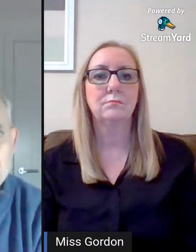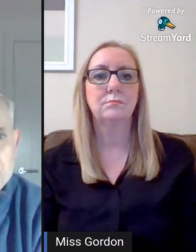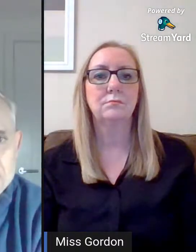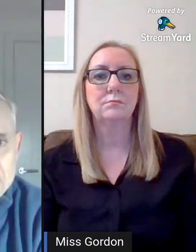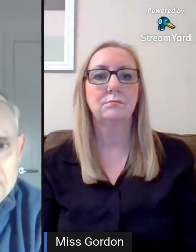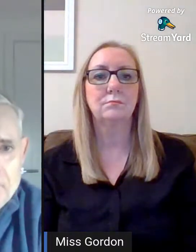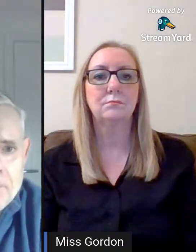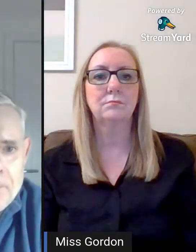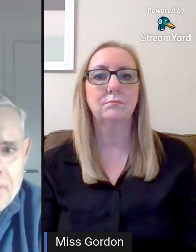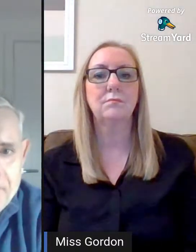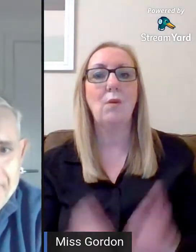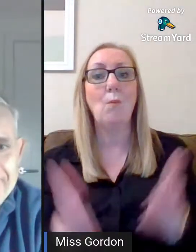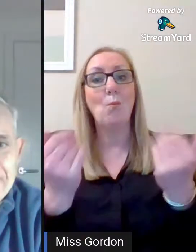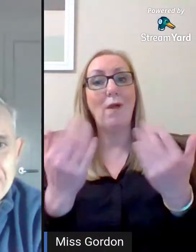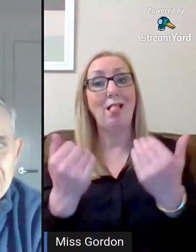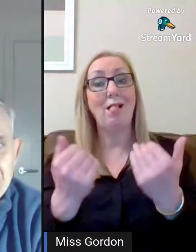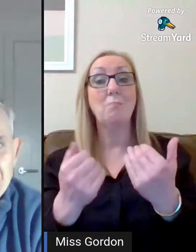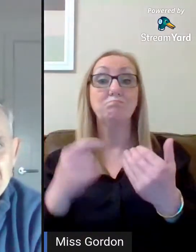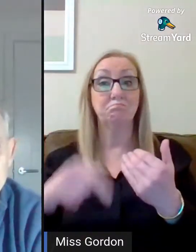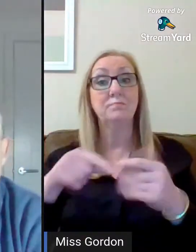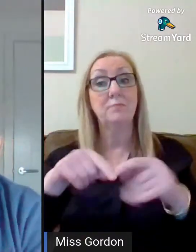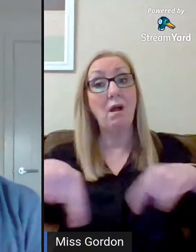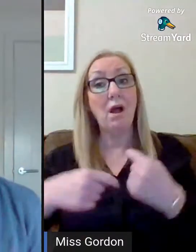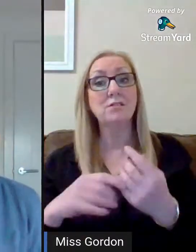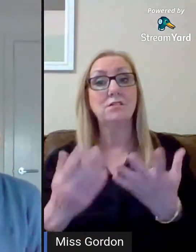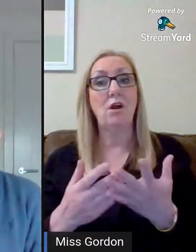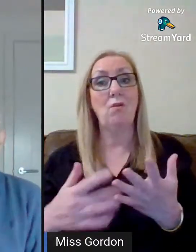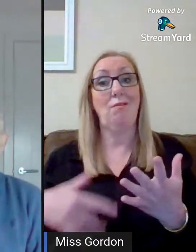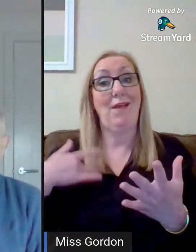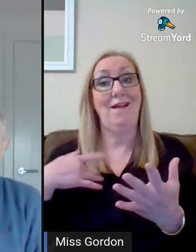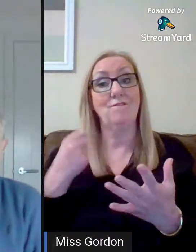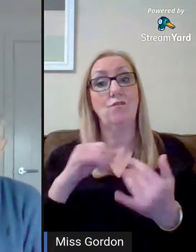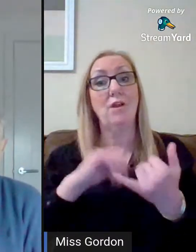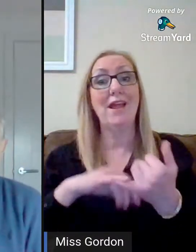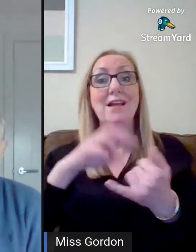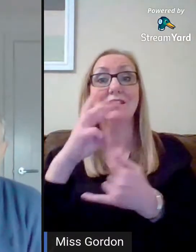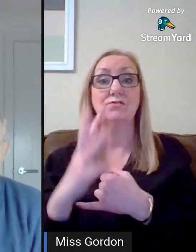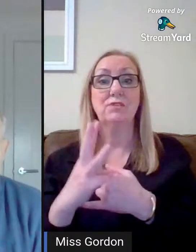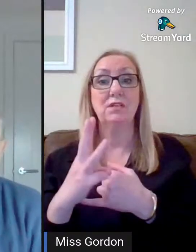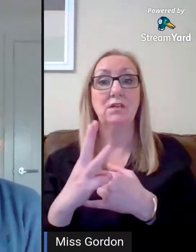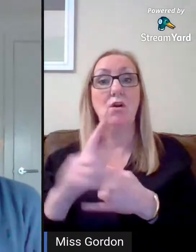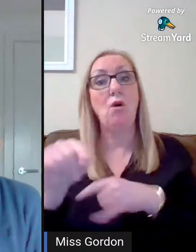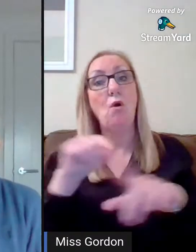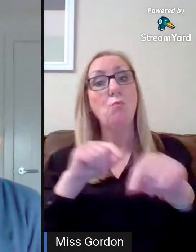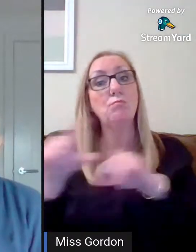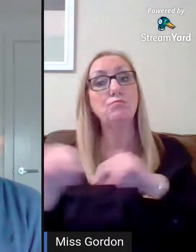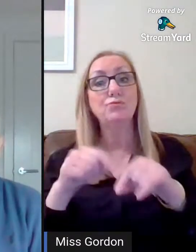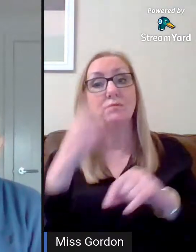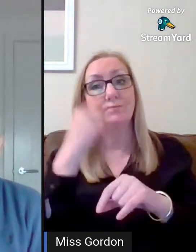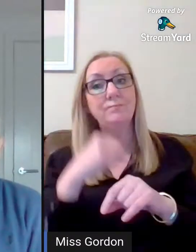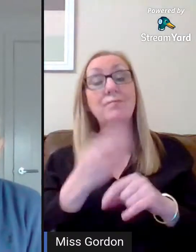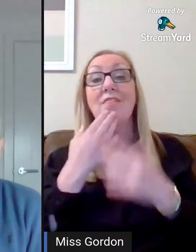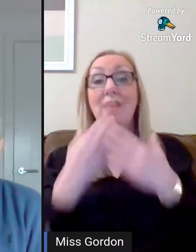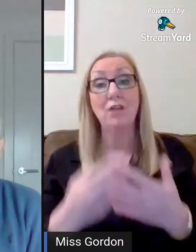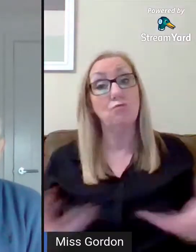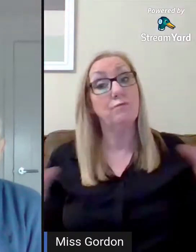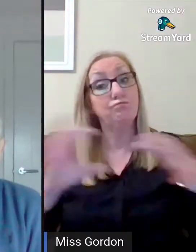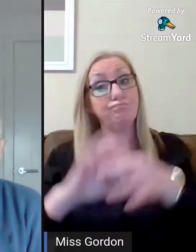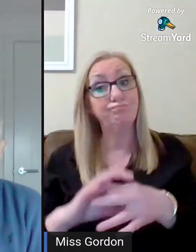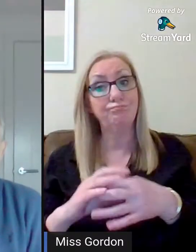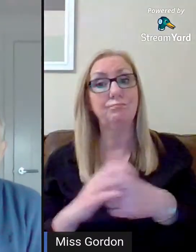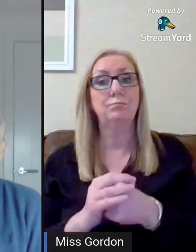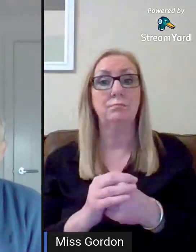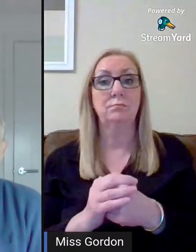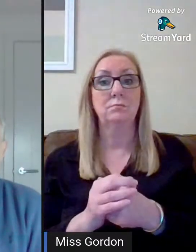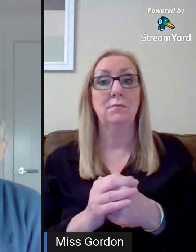Welcome, This is us now on live for our S3 options evening. Thanks for joining in. This